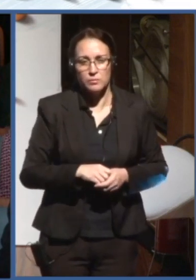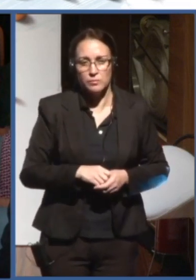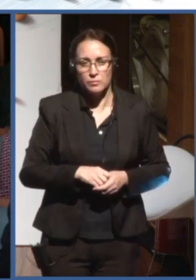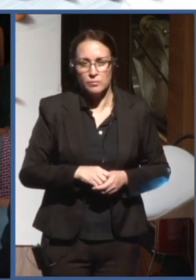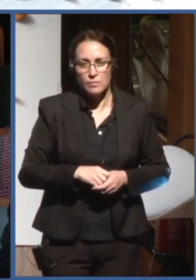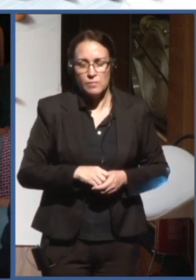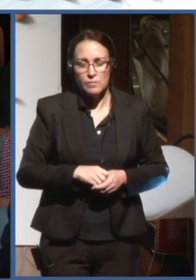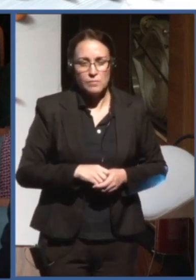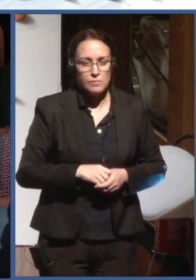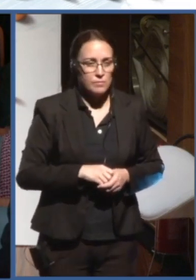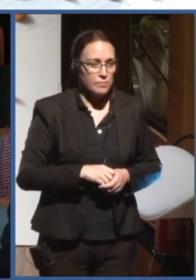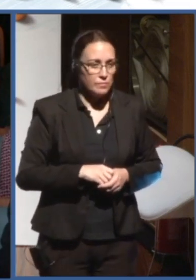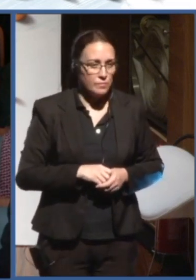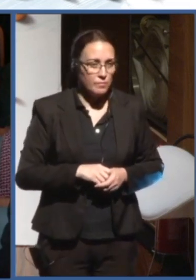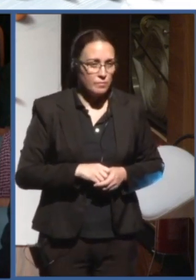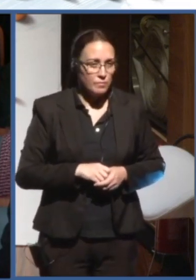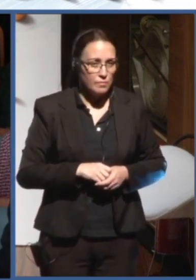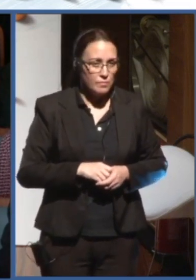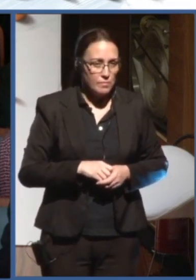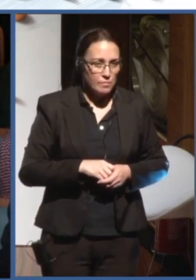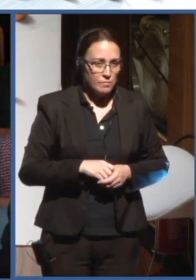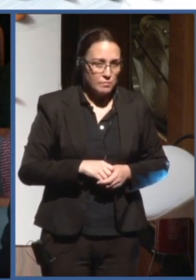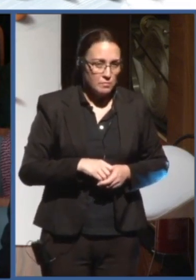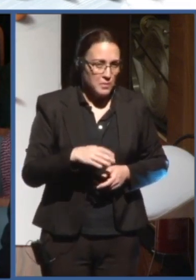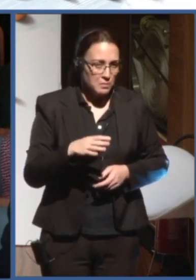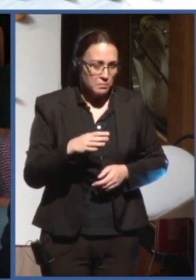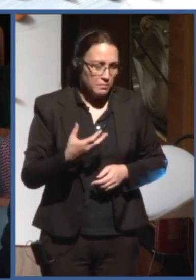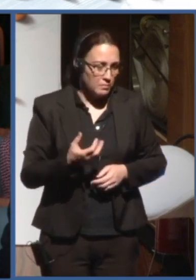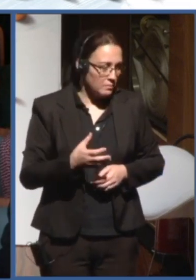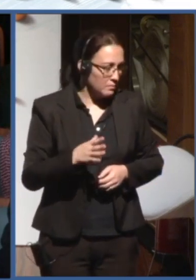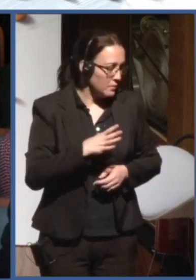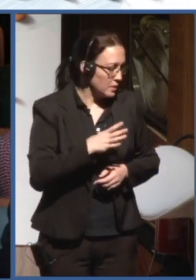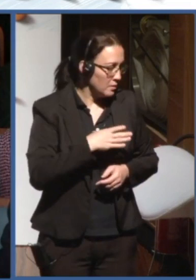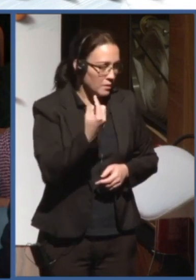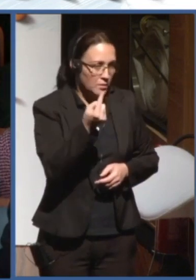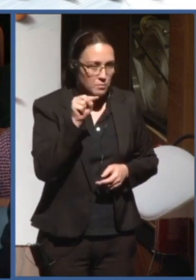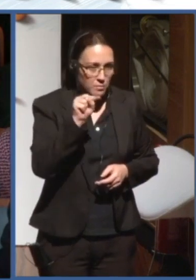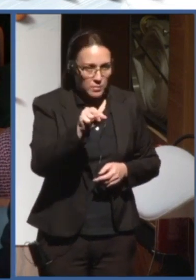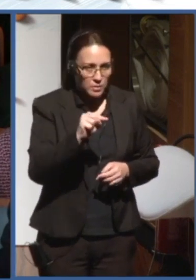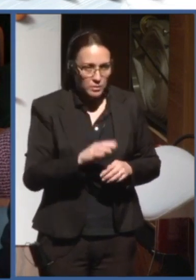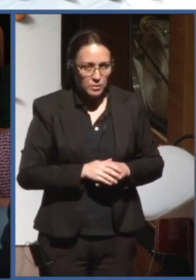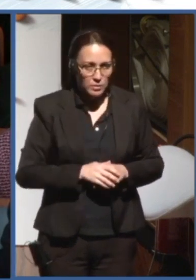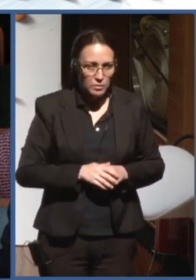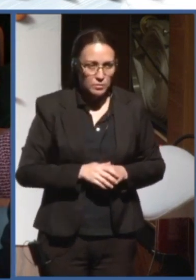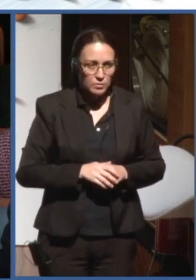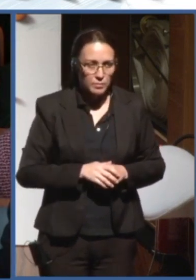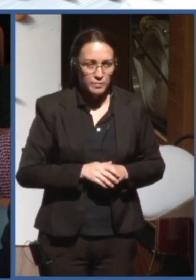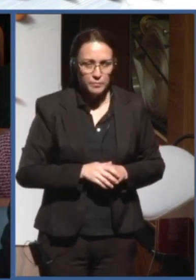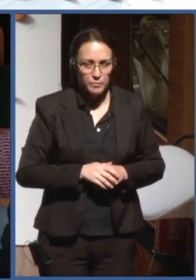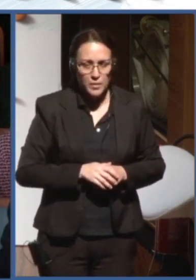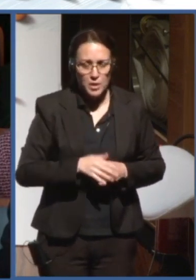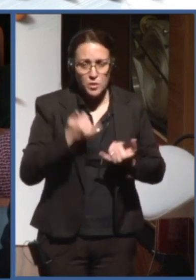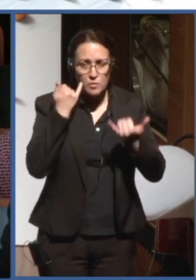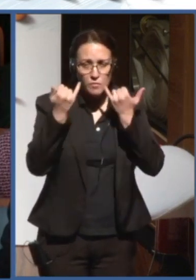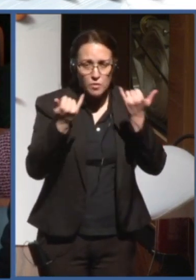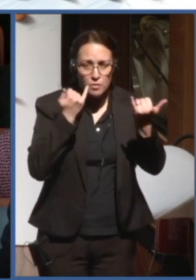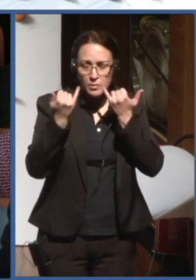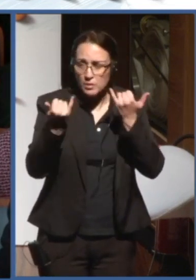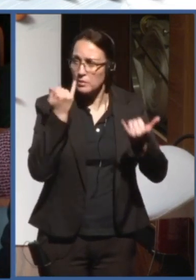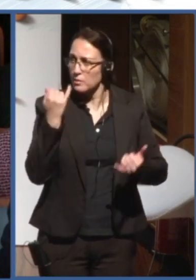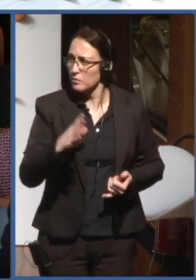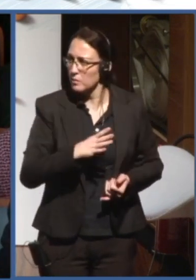Mild Cities Cities, Media and Information Literacy Cities.